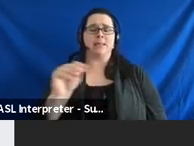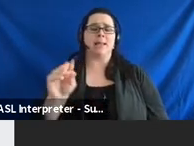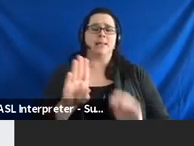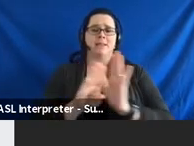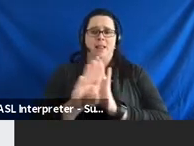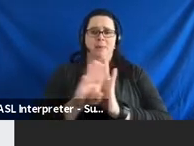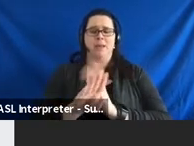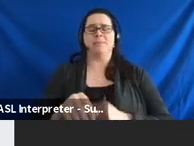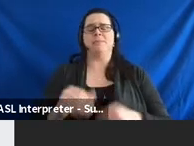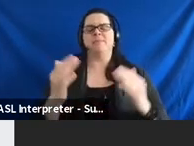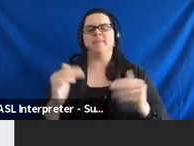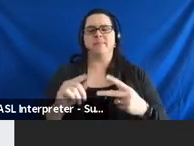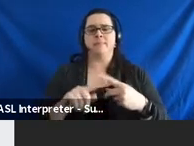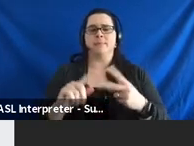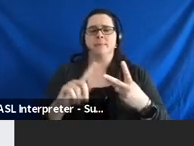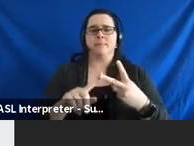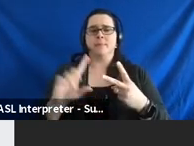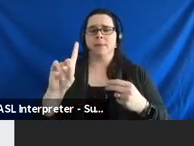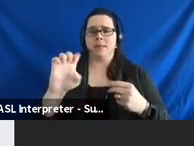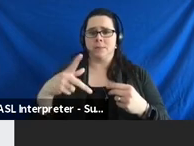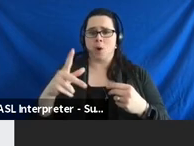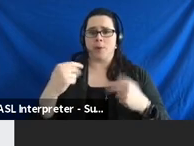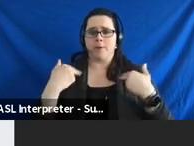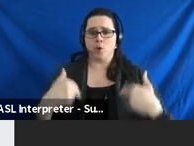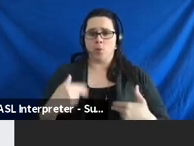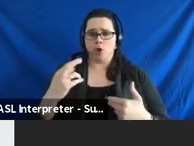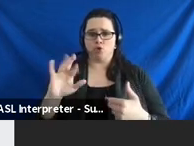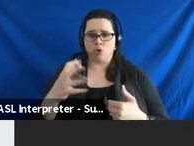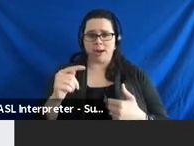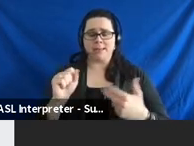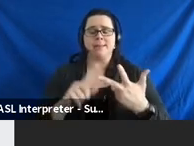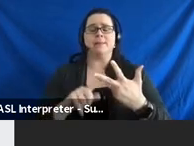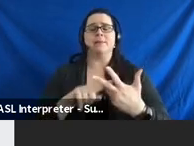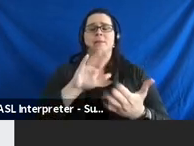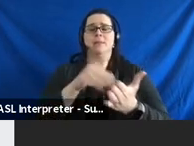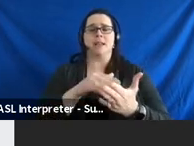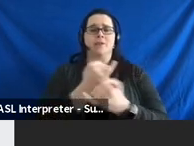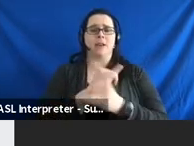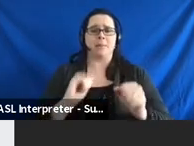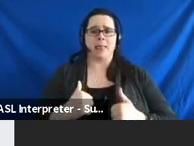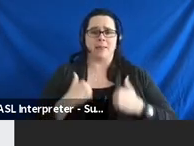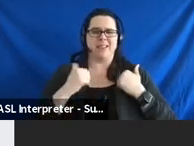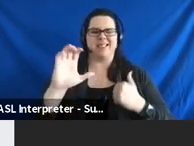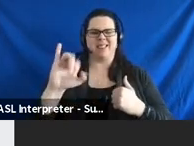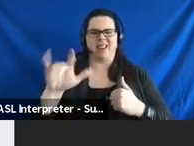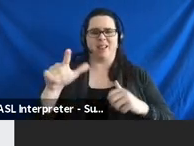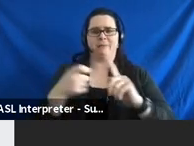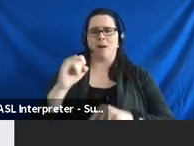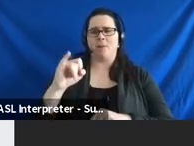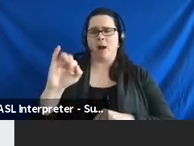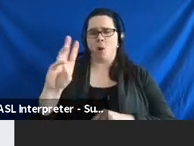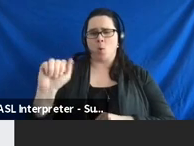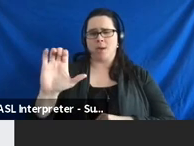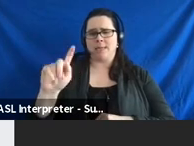Department of Human Rights, the Center for Independent Independent Living out of the Iowa City area. And this is